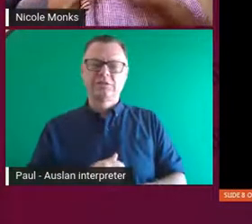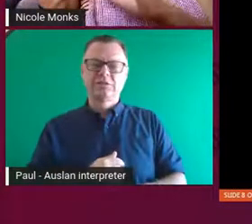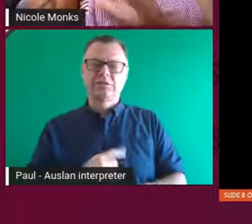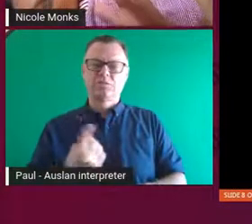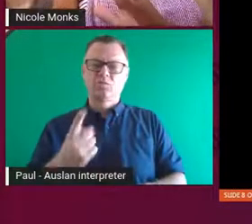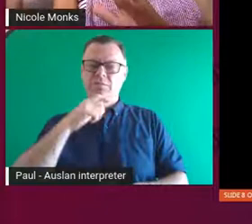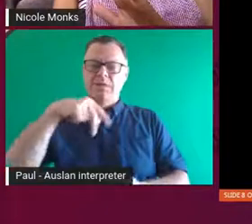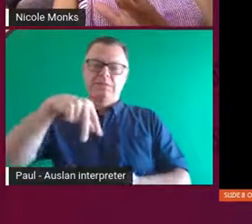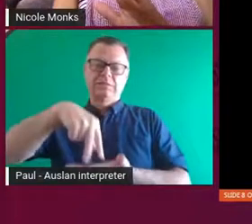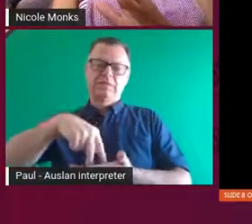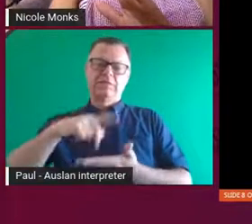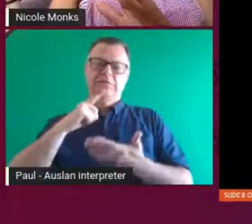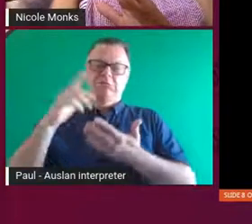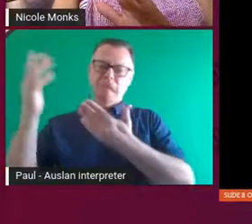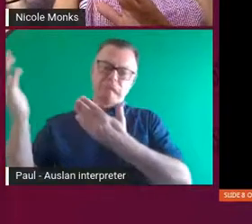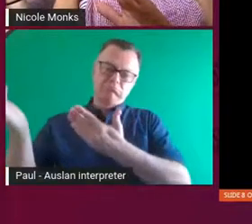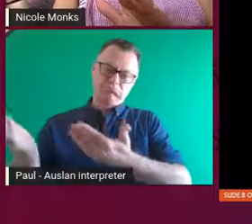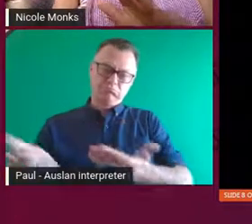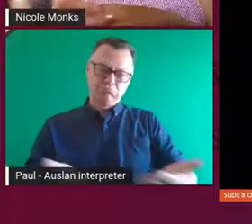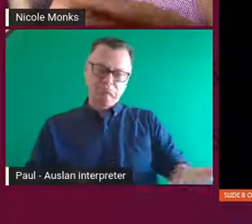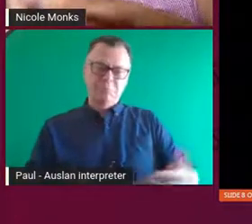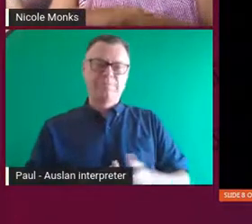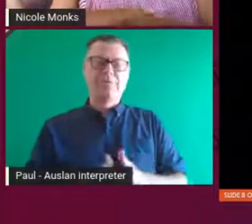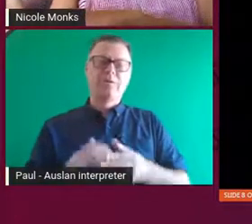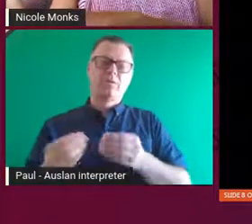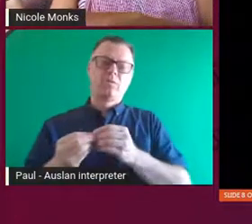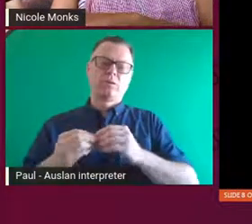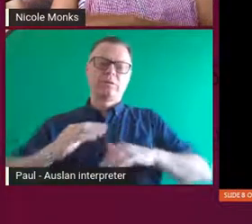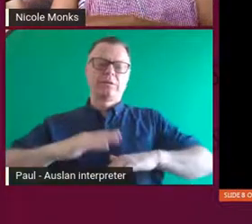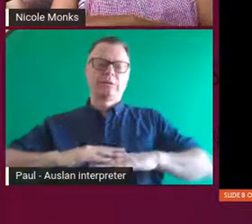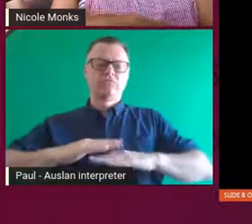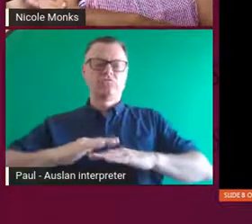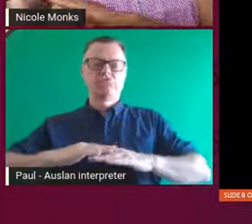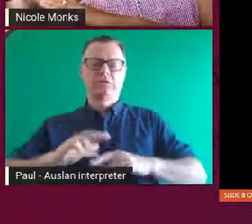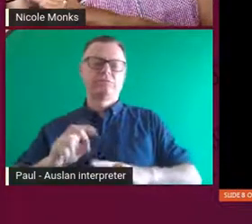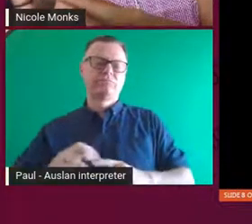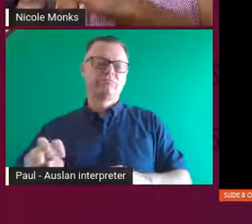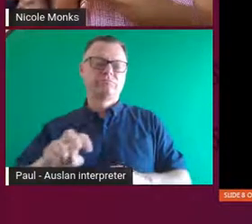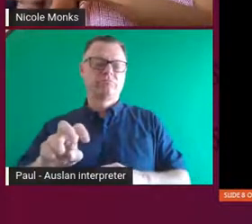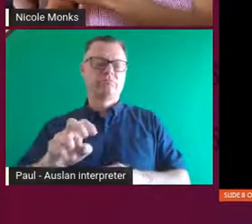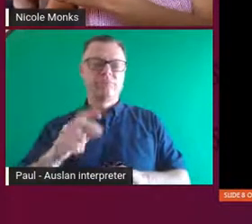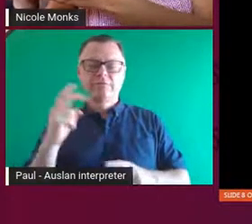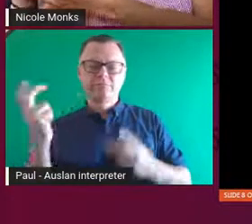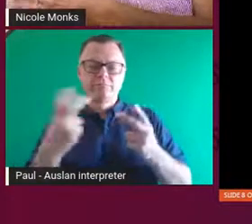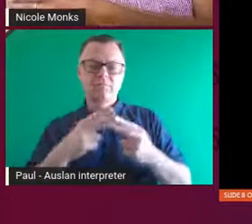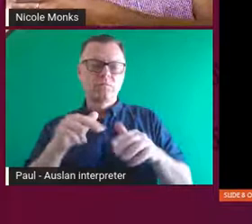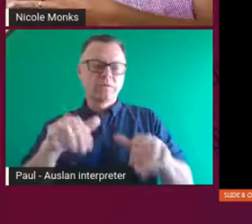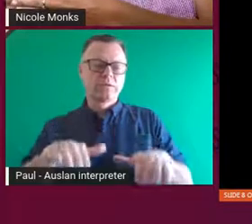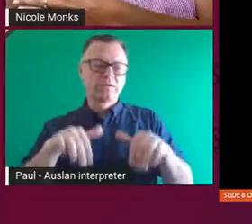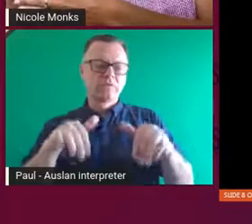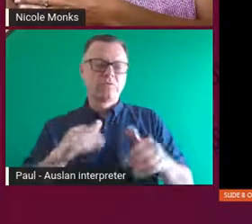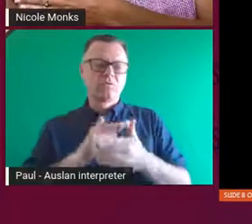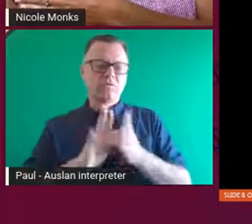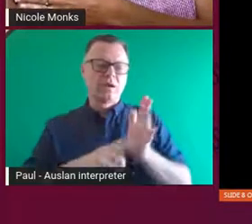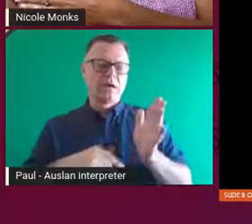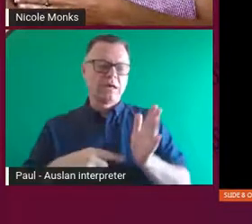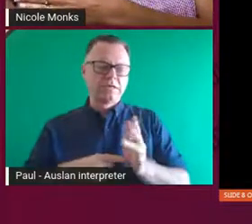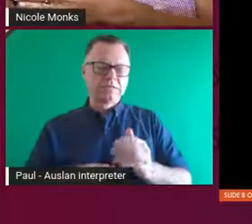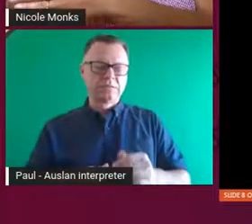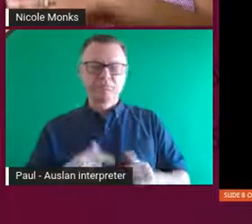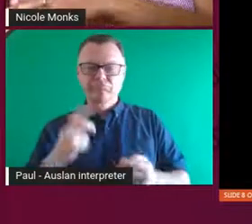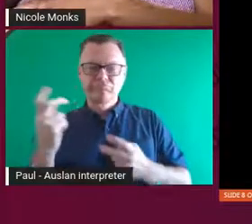travel you sort of across country and go hunting for some kangaroos. And then you end up